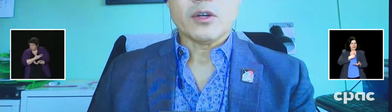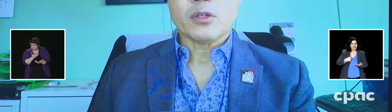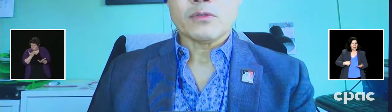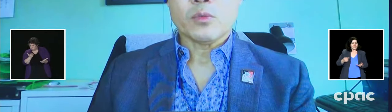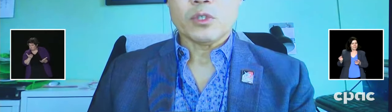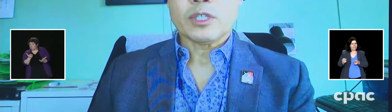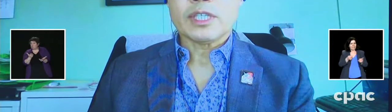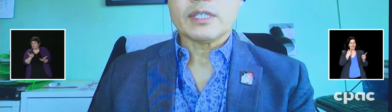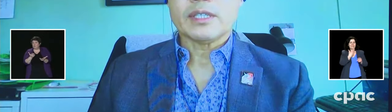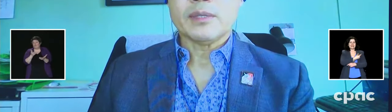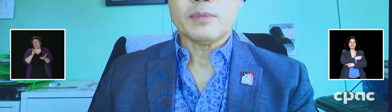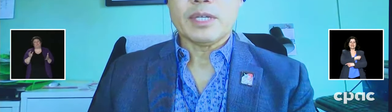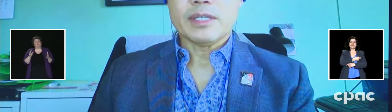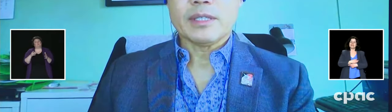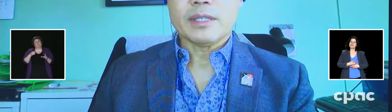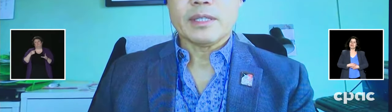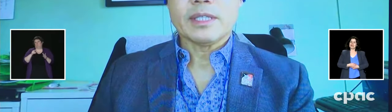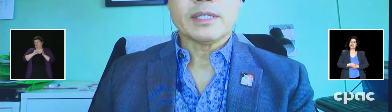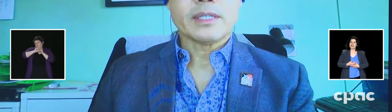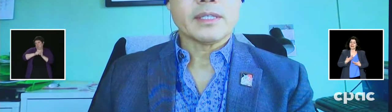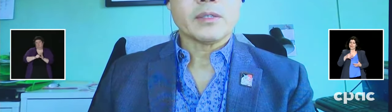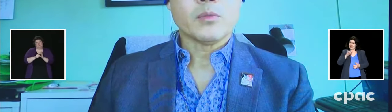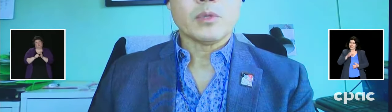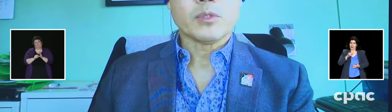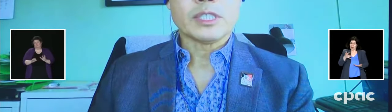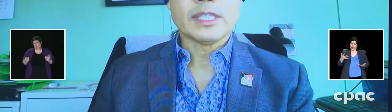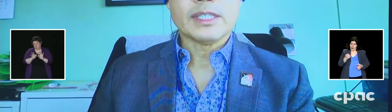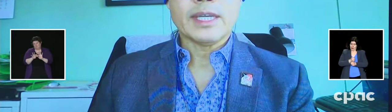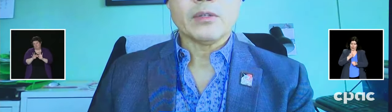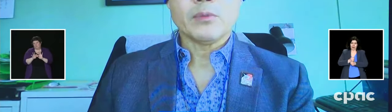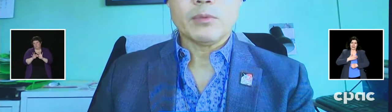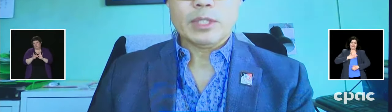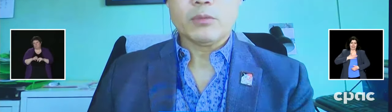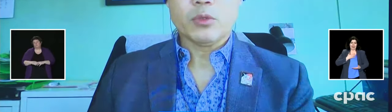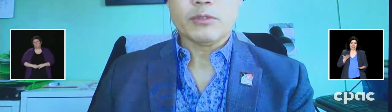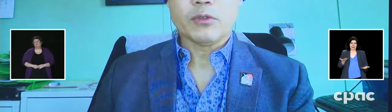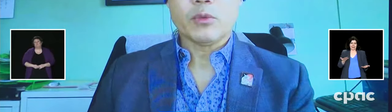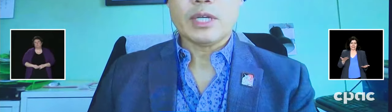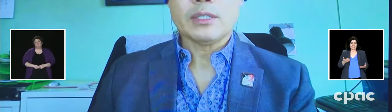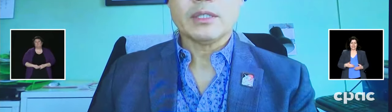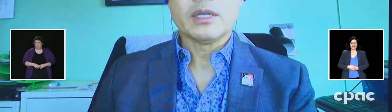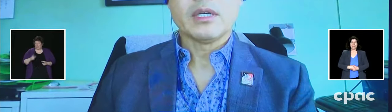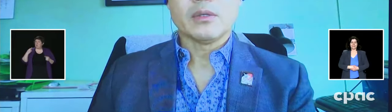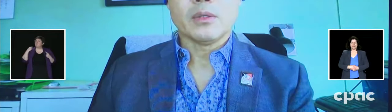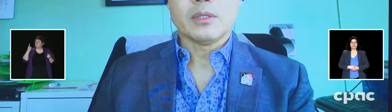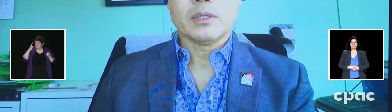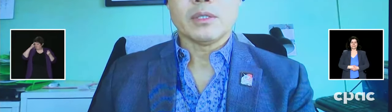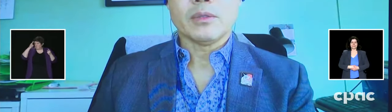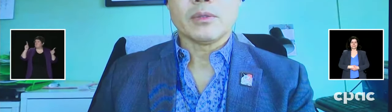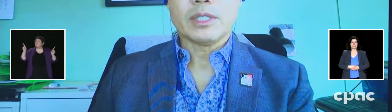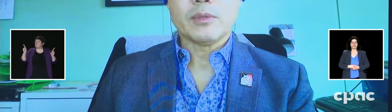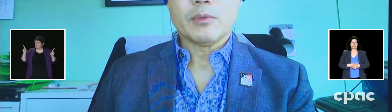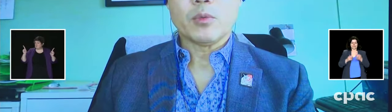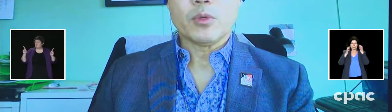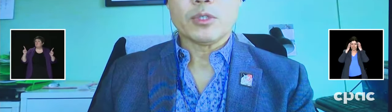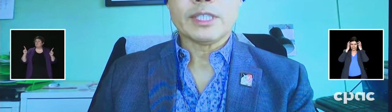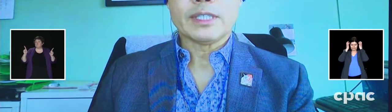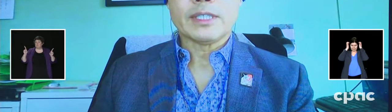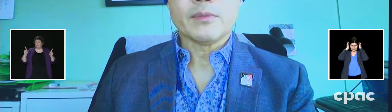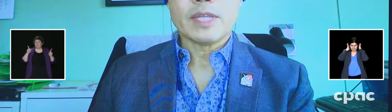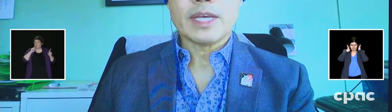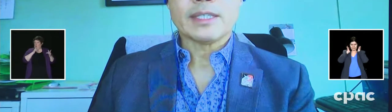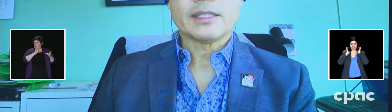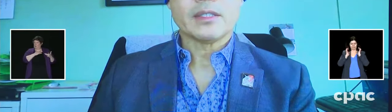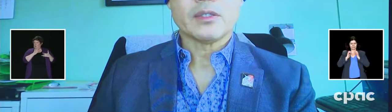the heart of the work. Dr. think what we're seeing now, I did worry for a while. I think we were worried